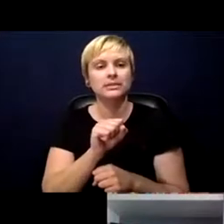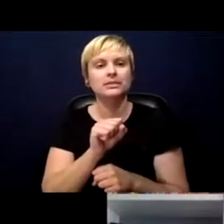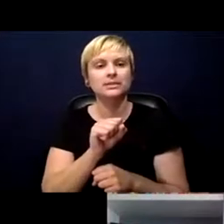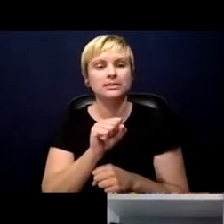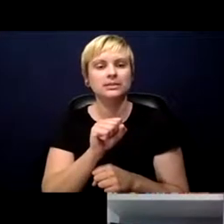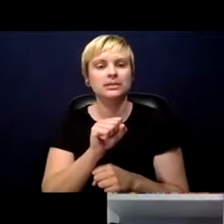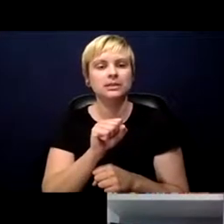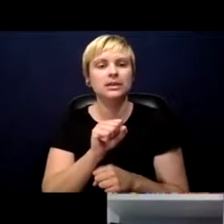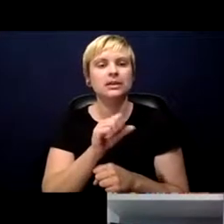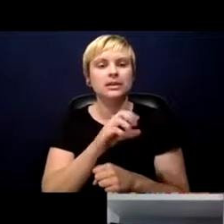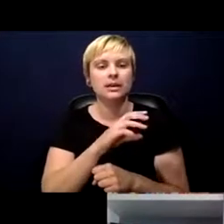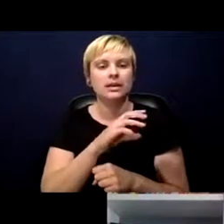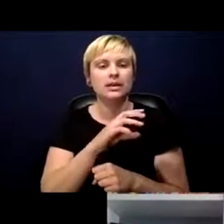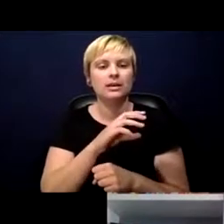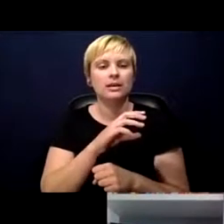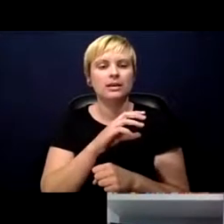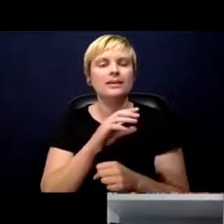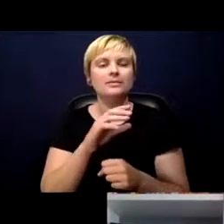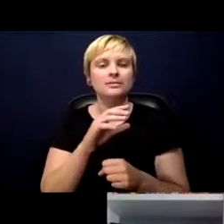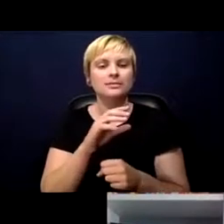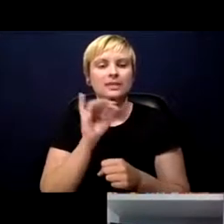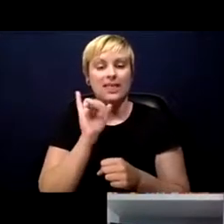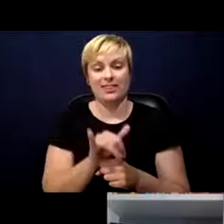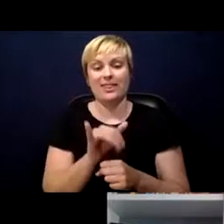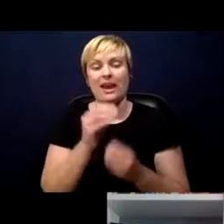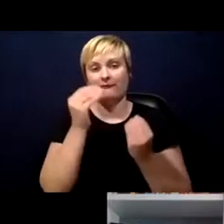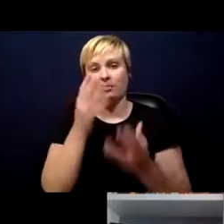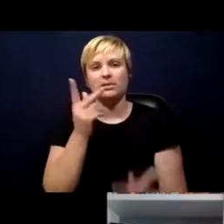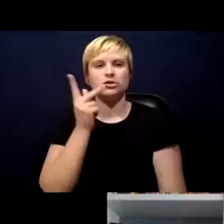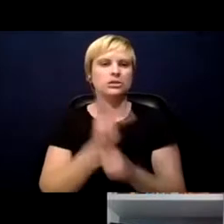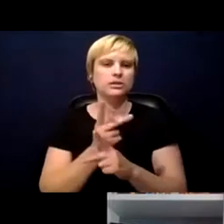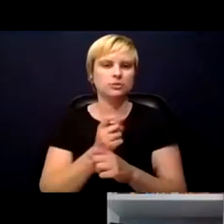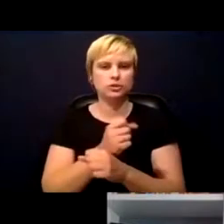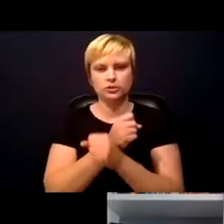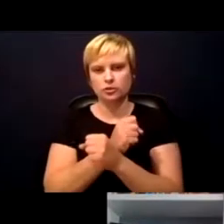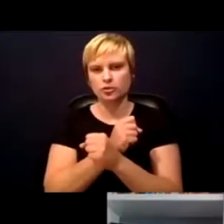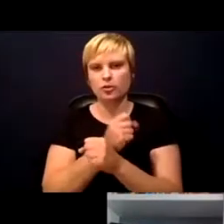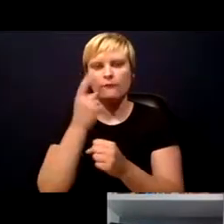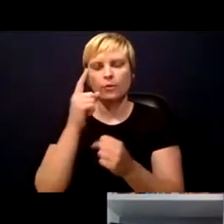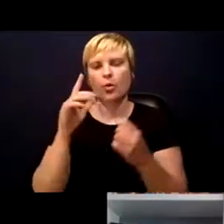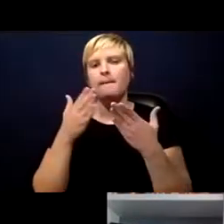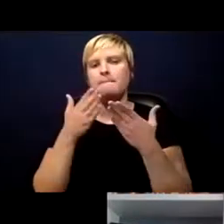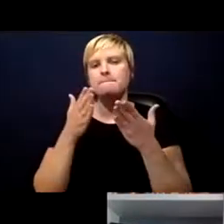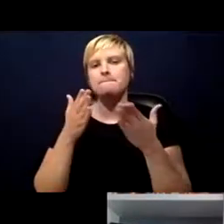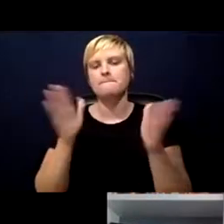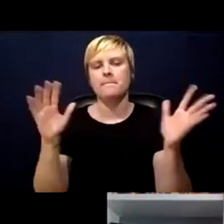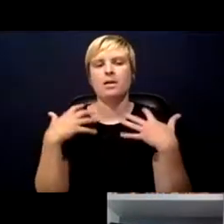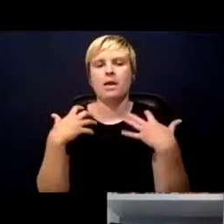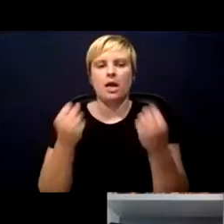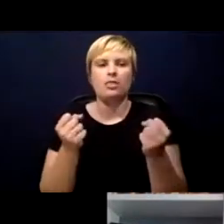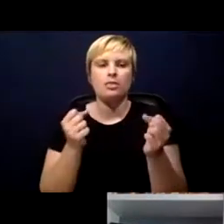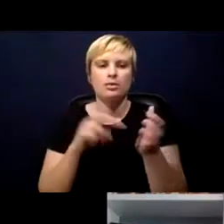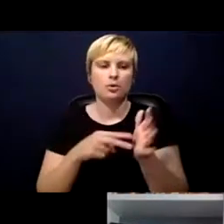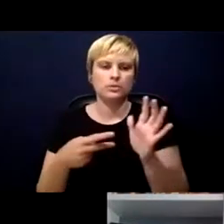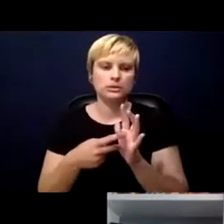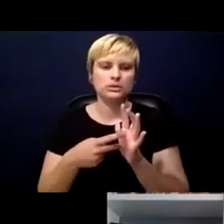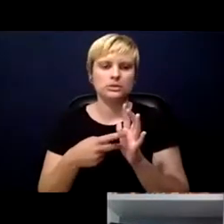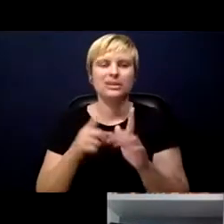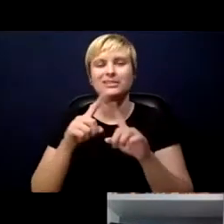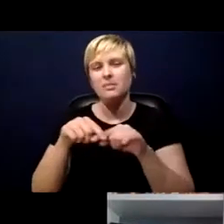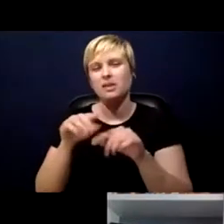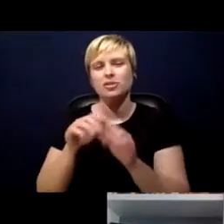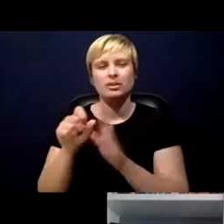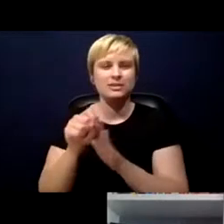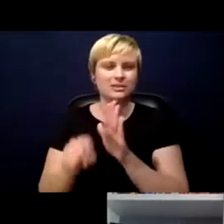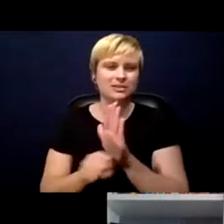with. That information should be kept and secure for public health purposes. It depends on what the state regulation it is,